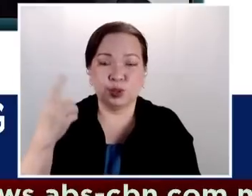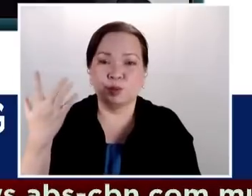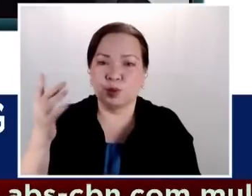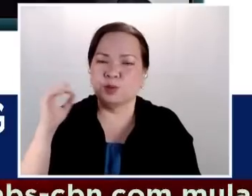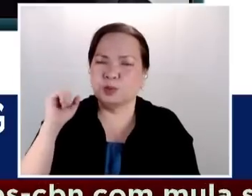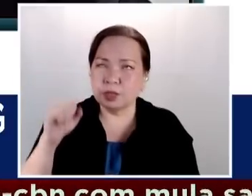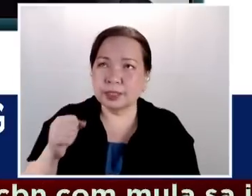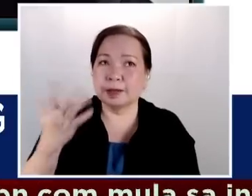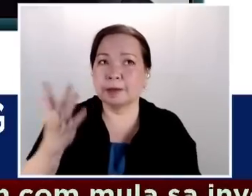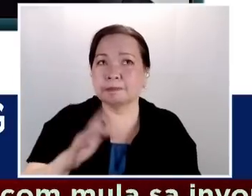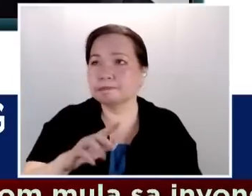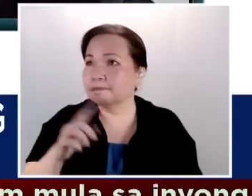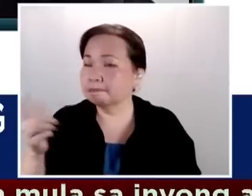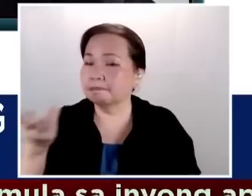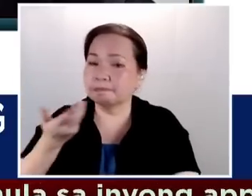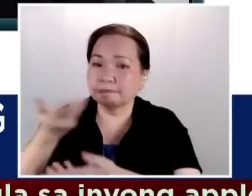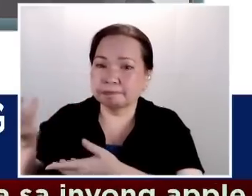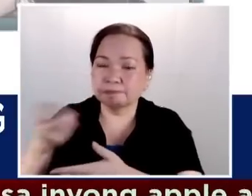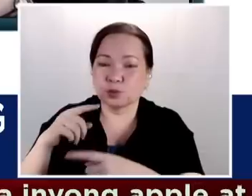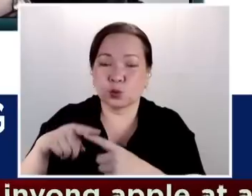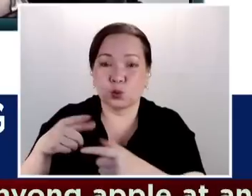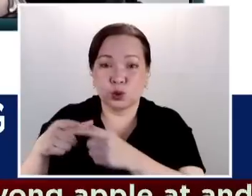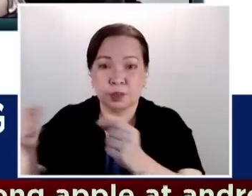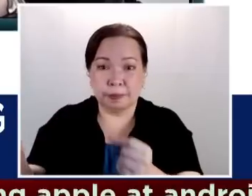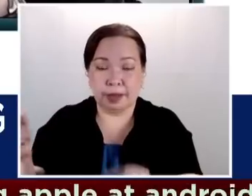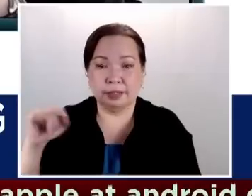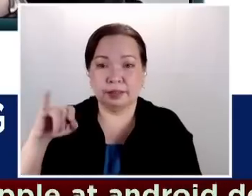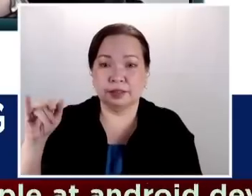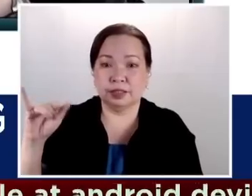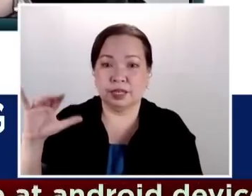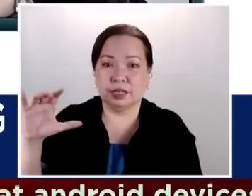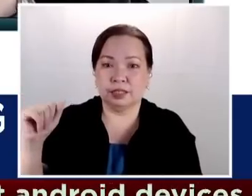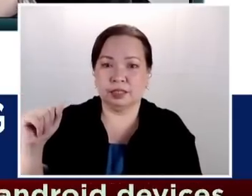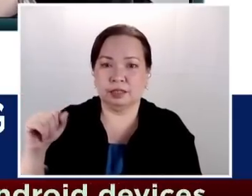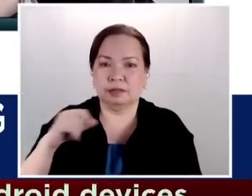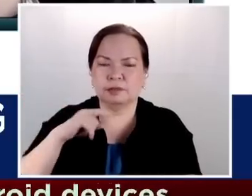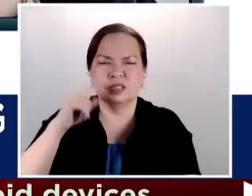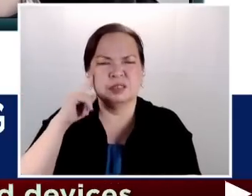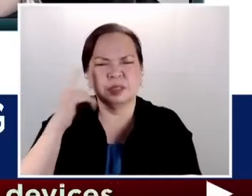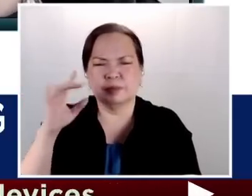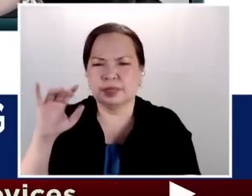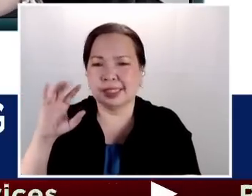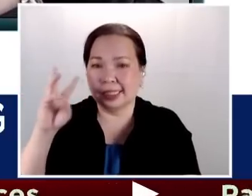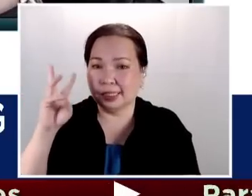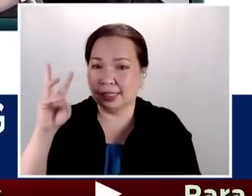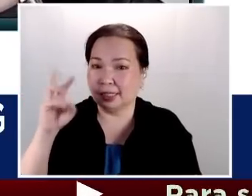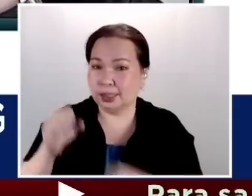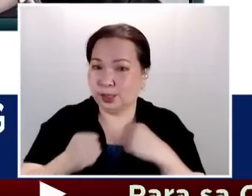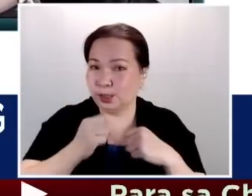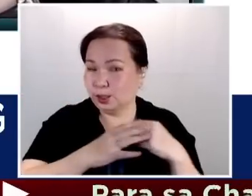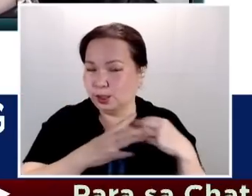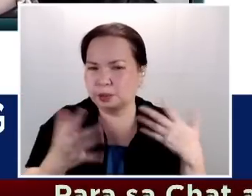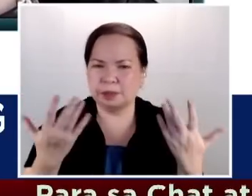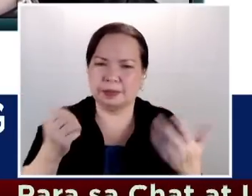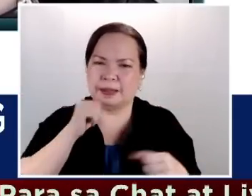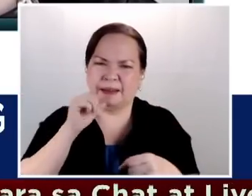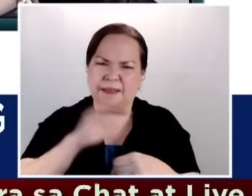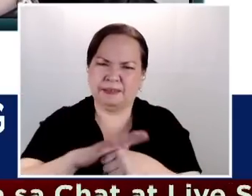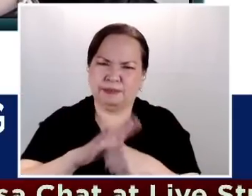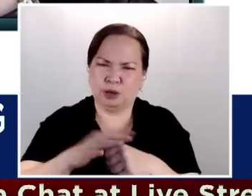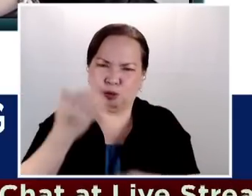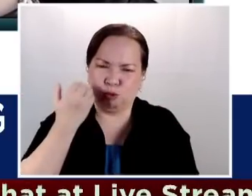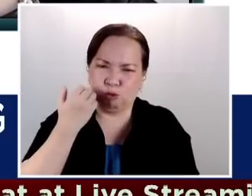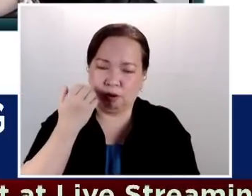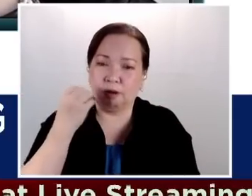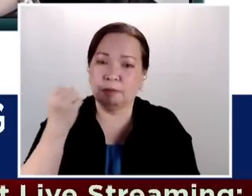Japan and JICA. Six years may not be enough, Karen, but I think if we